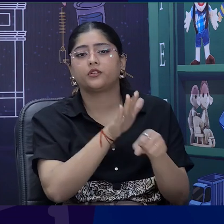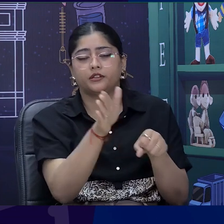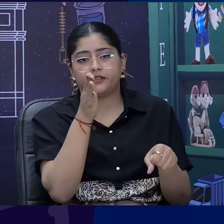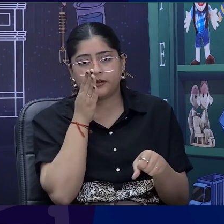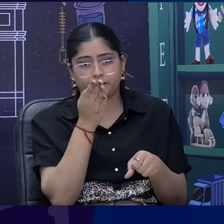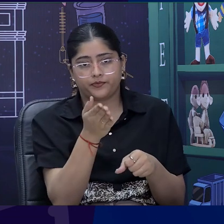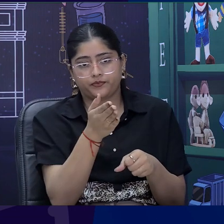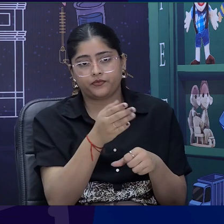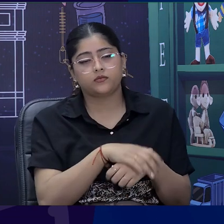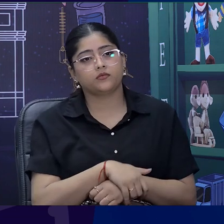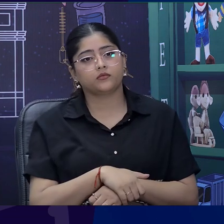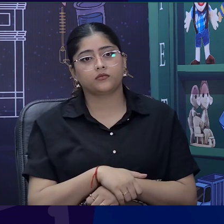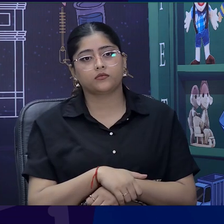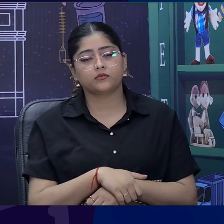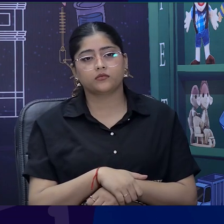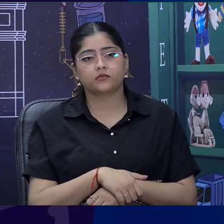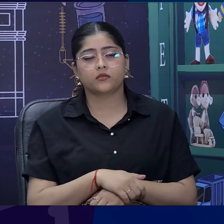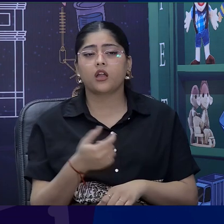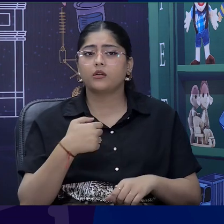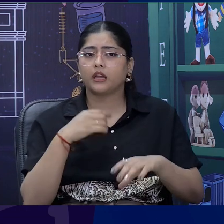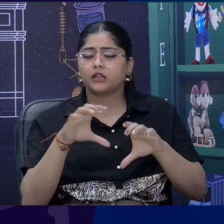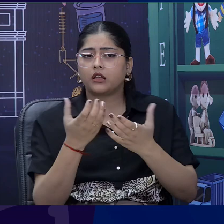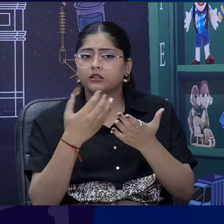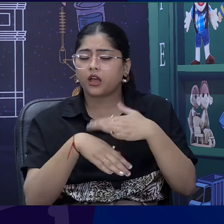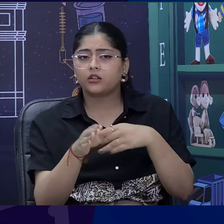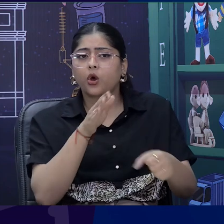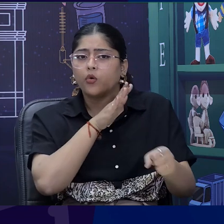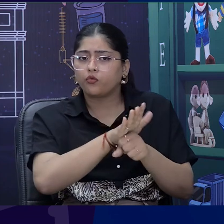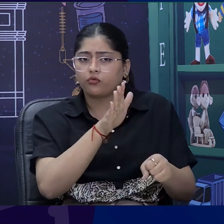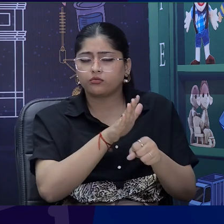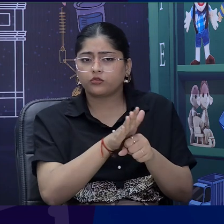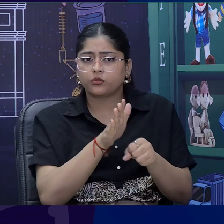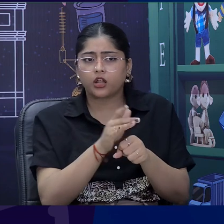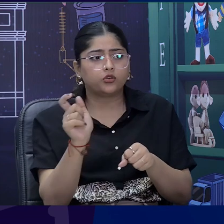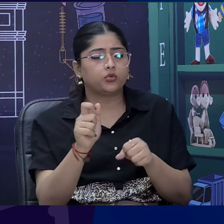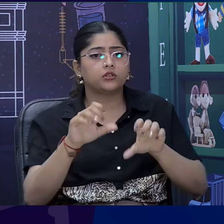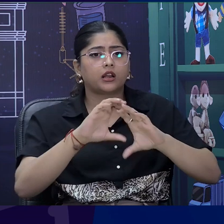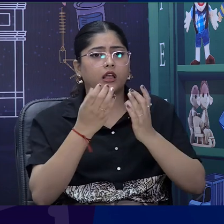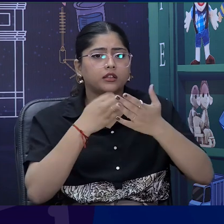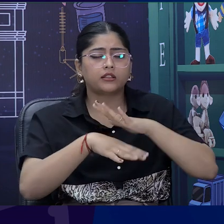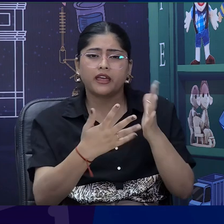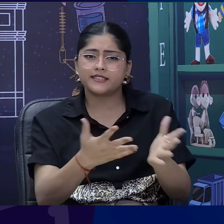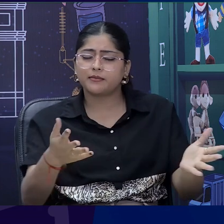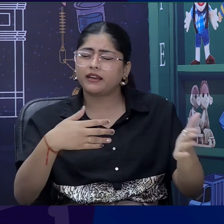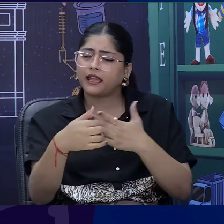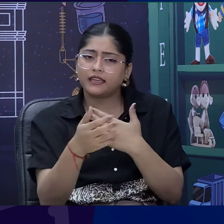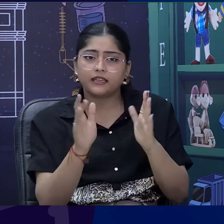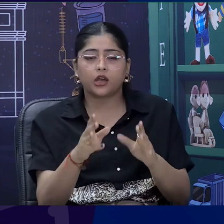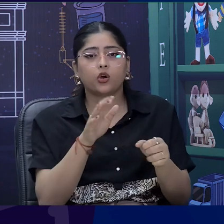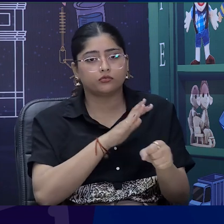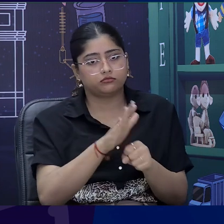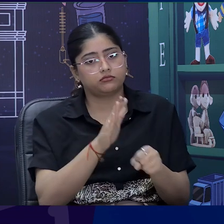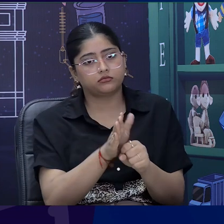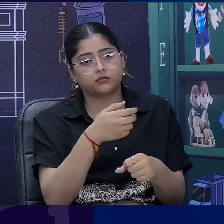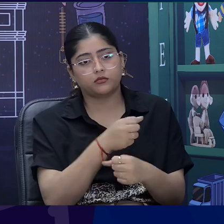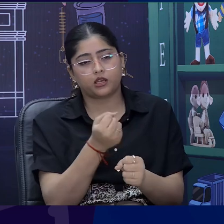of wood and we have everything in class made of a wood, table, chair and everything. So, which brings me